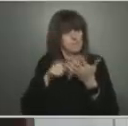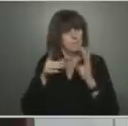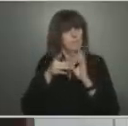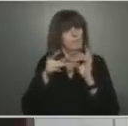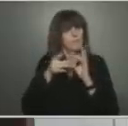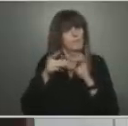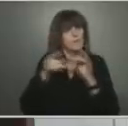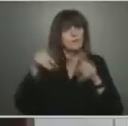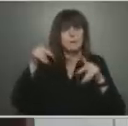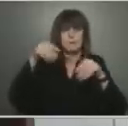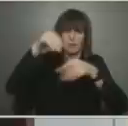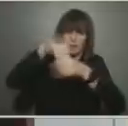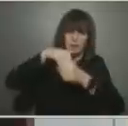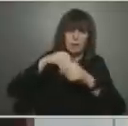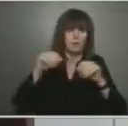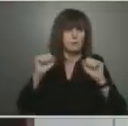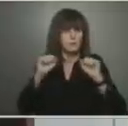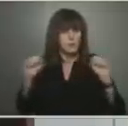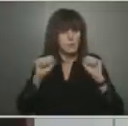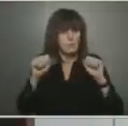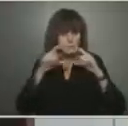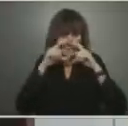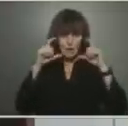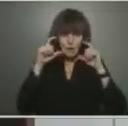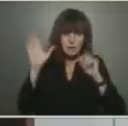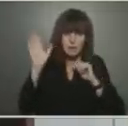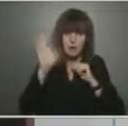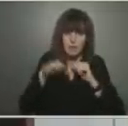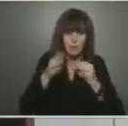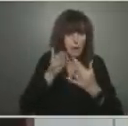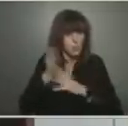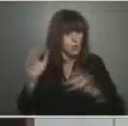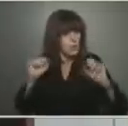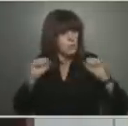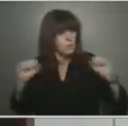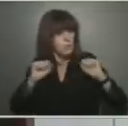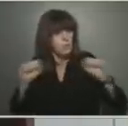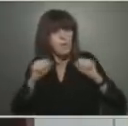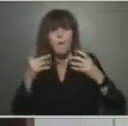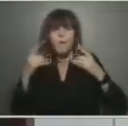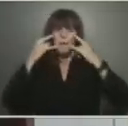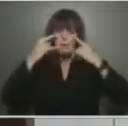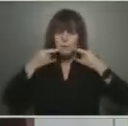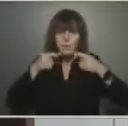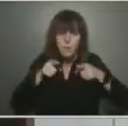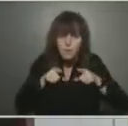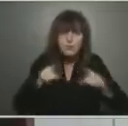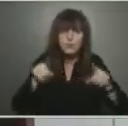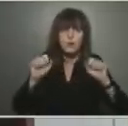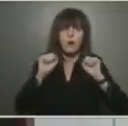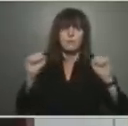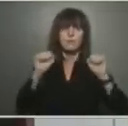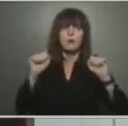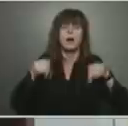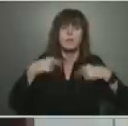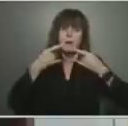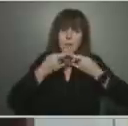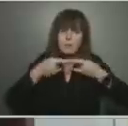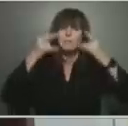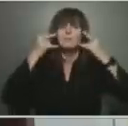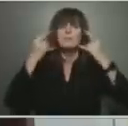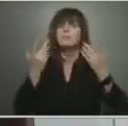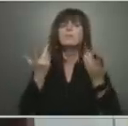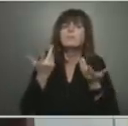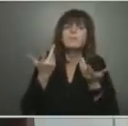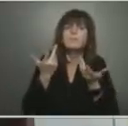missed it. So, what's your thinking on whether people should wear masks in a gym? I noticed a lot of gyms, for example, between the cardio equipment,